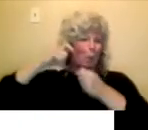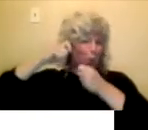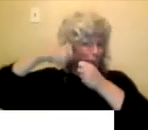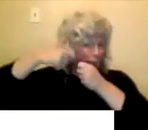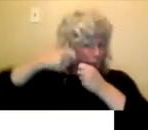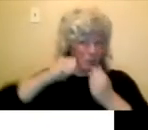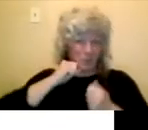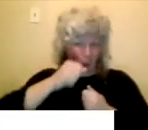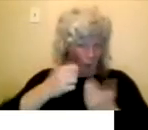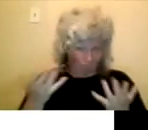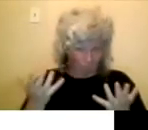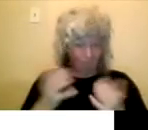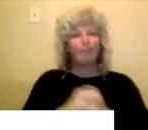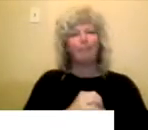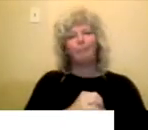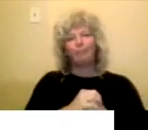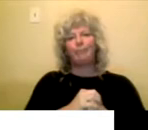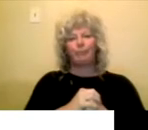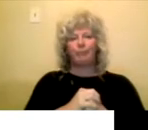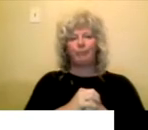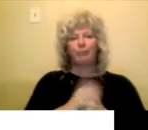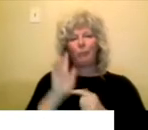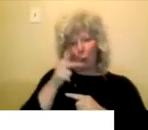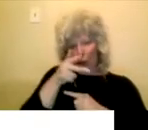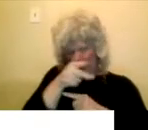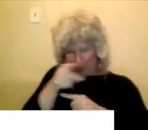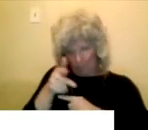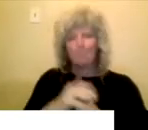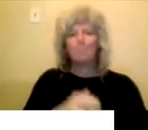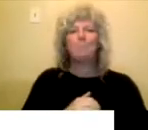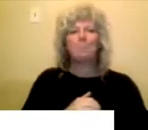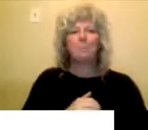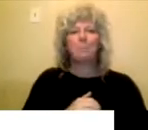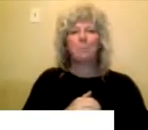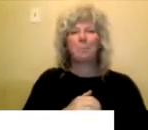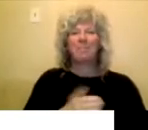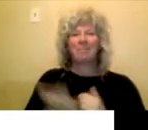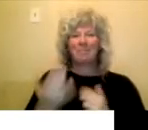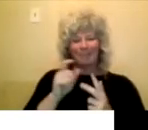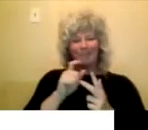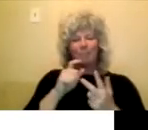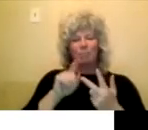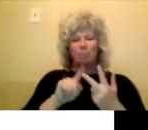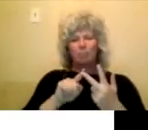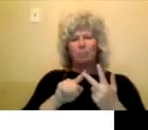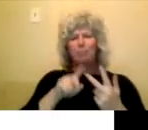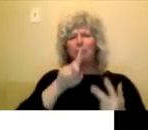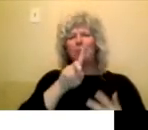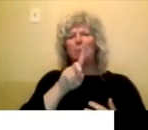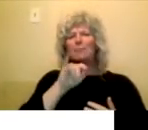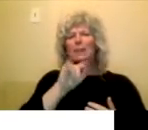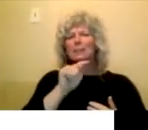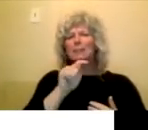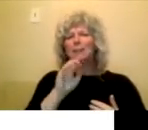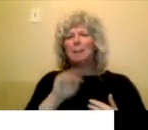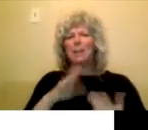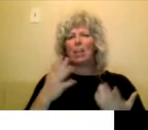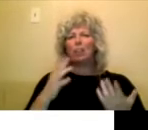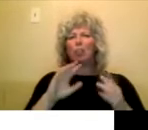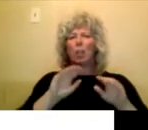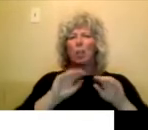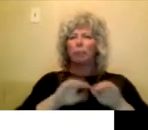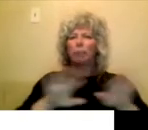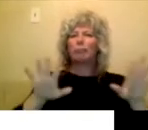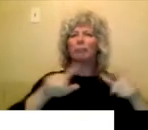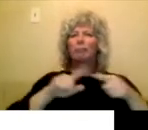Excuse me. And for dissemination costing can include obviously publicity and marketing